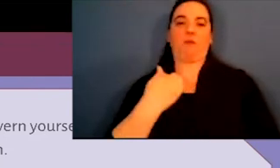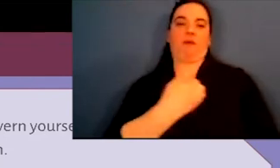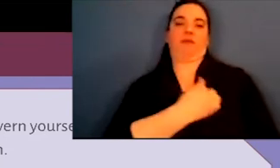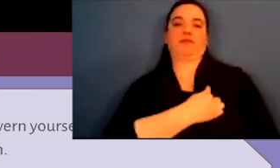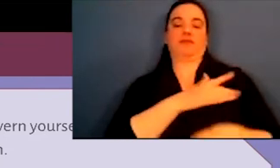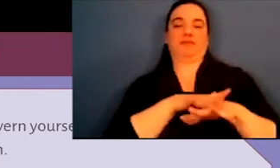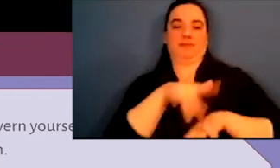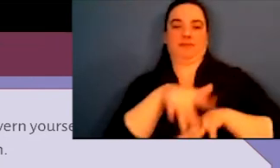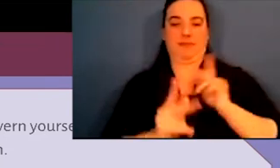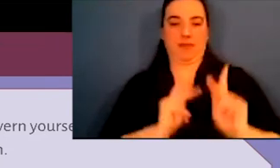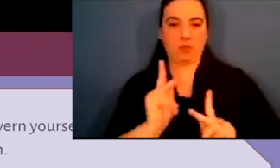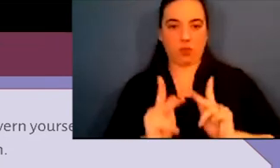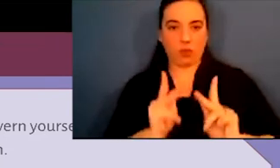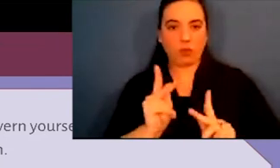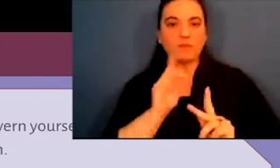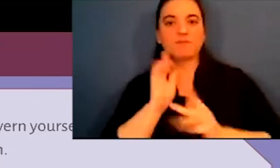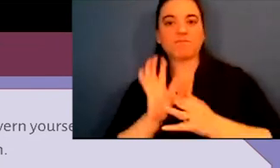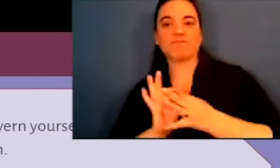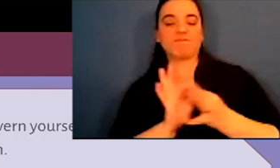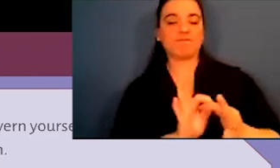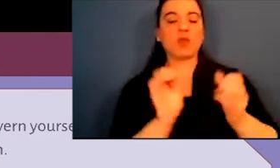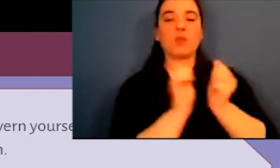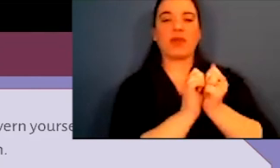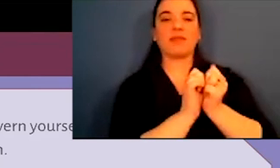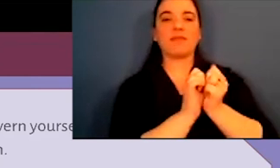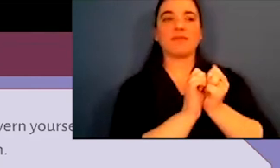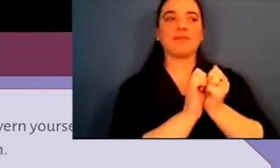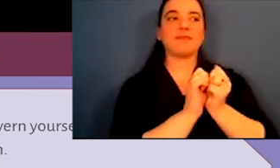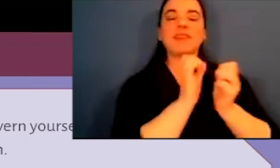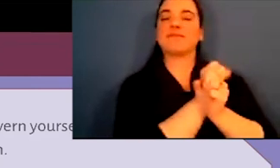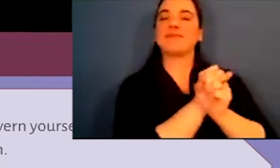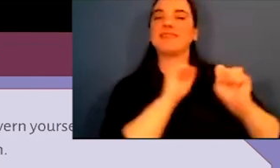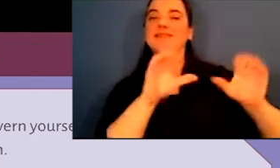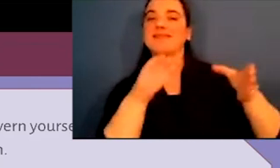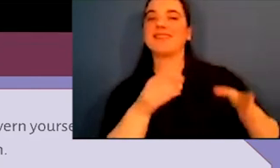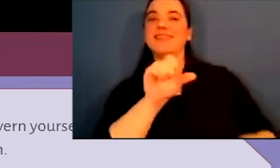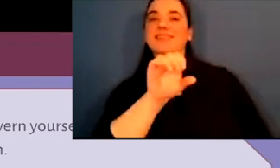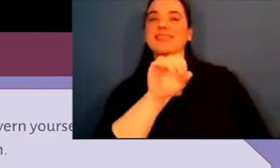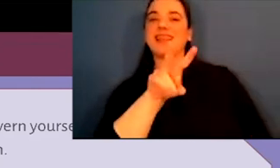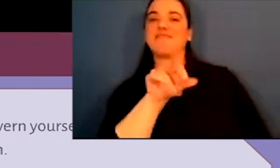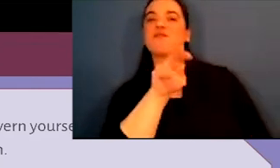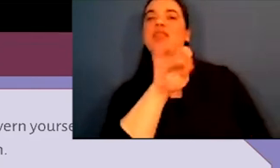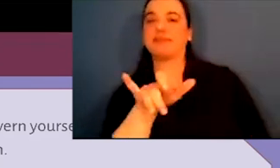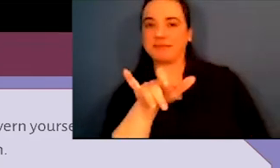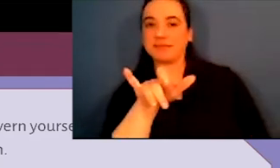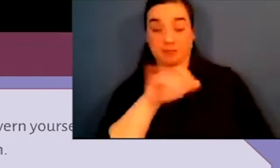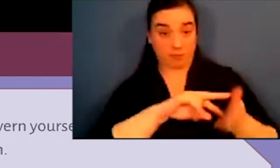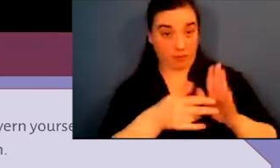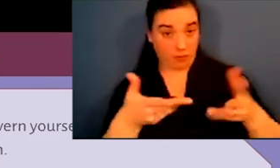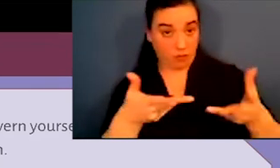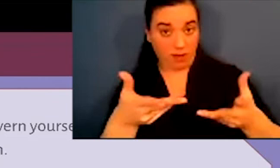So, a big component for us Indigenous people is our relationship with sovereignty.